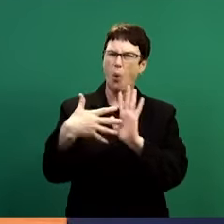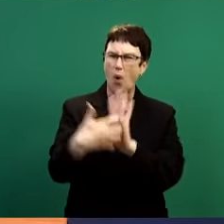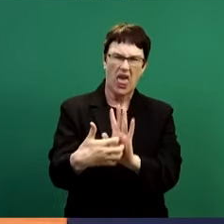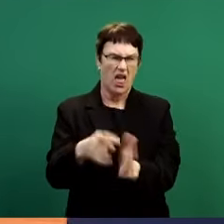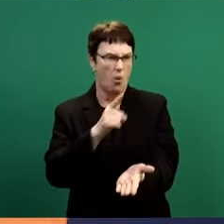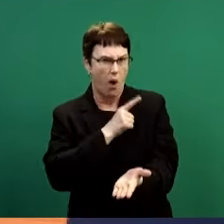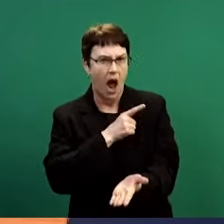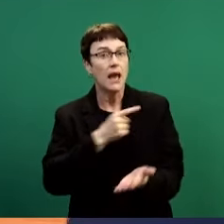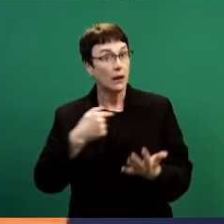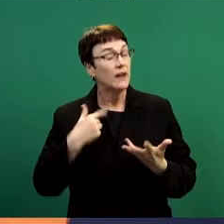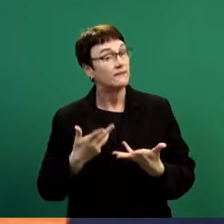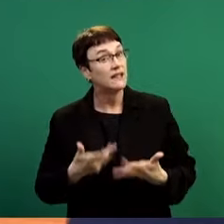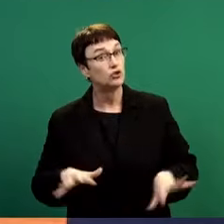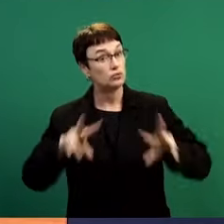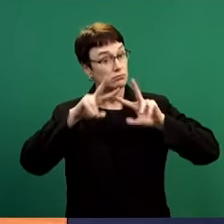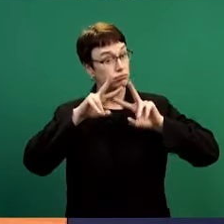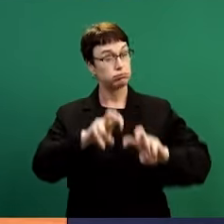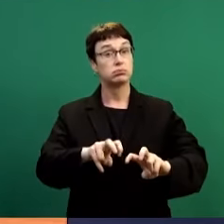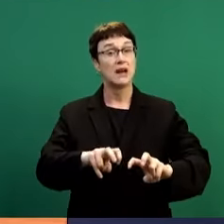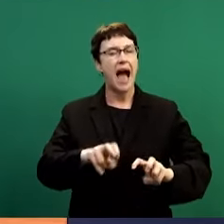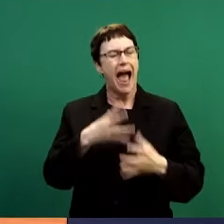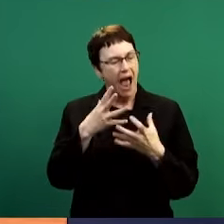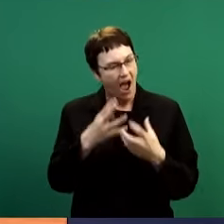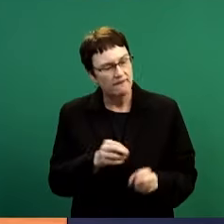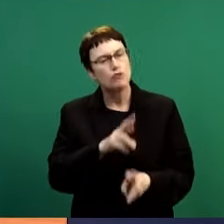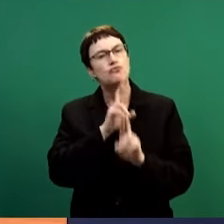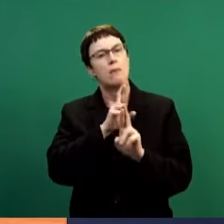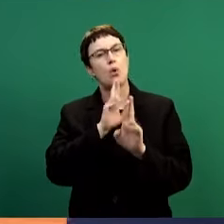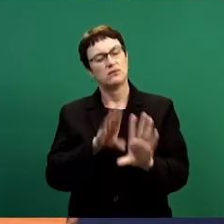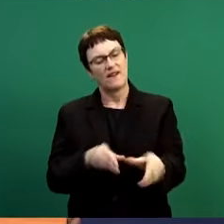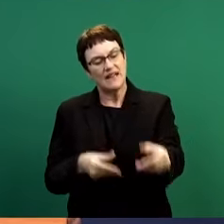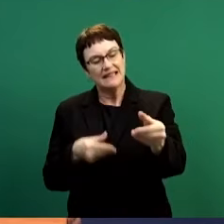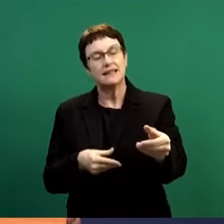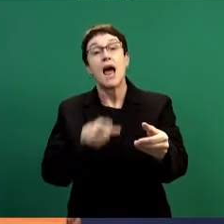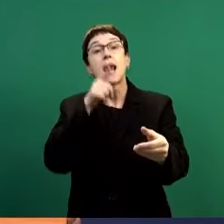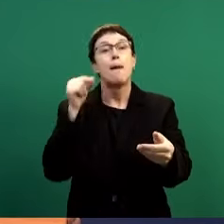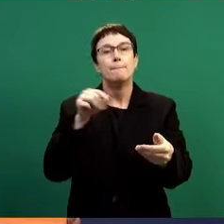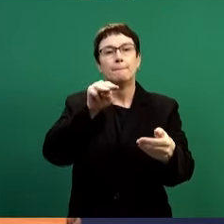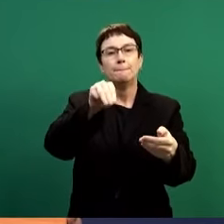Justice. It's a thick report, otherwise known as the Maybank Report.